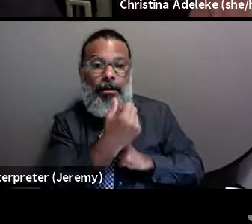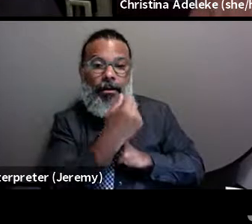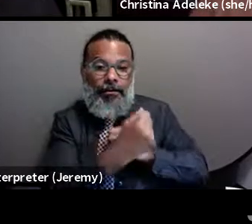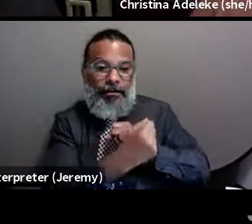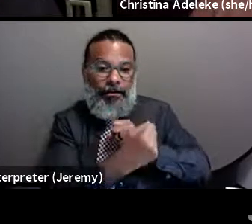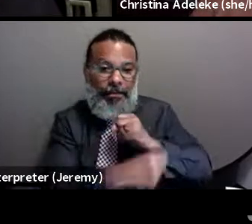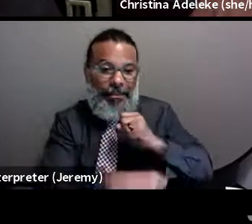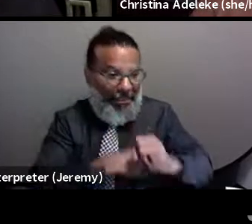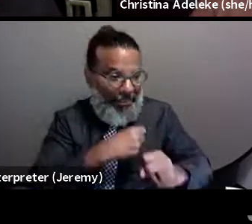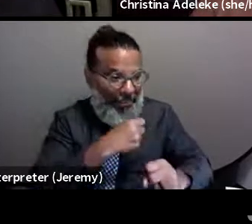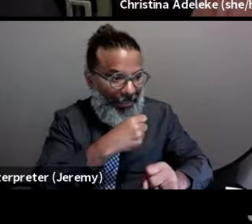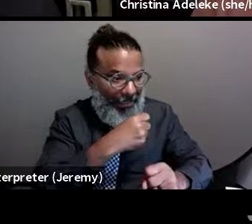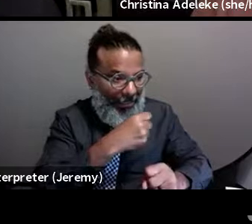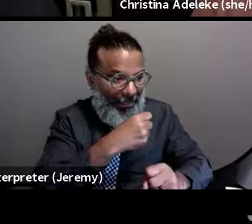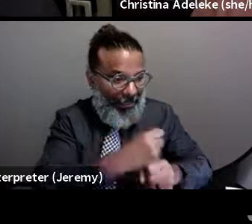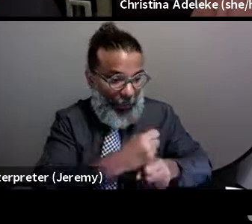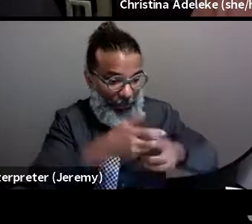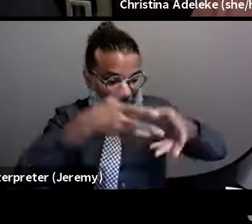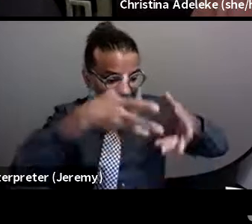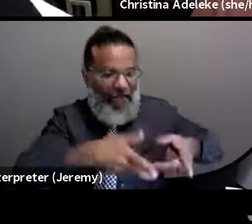but also the quality of those years.